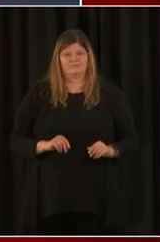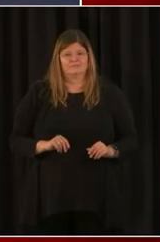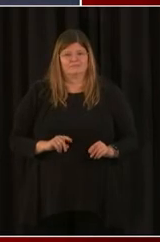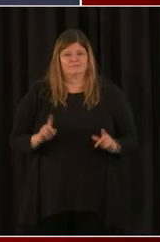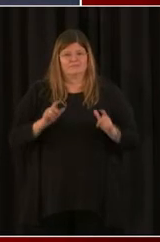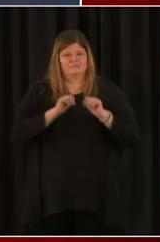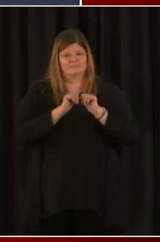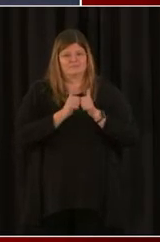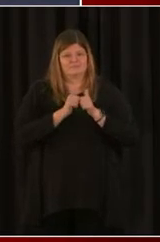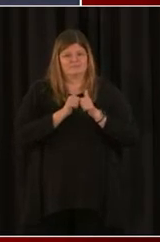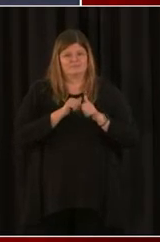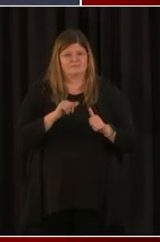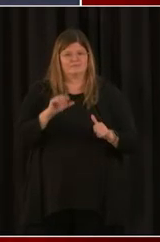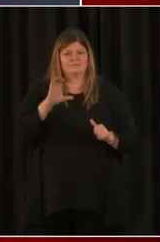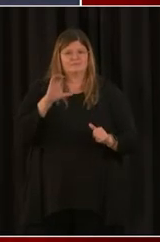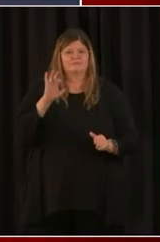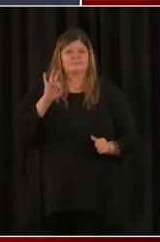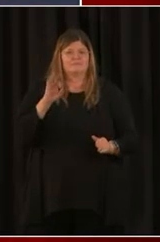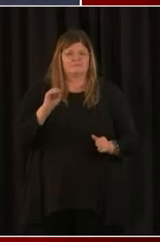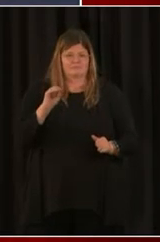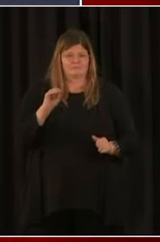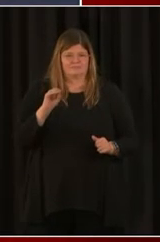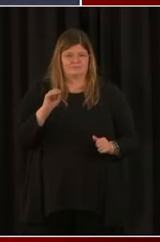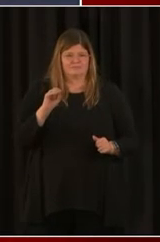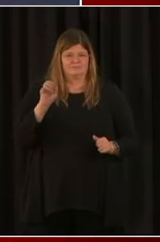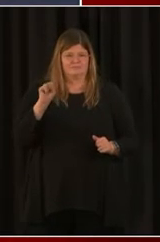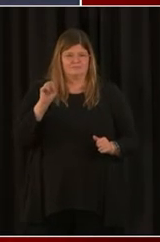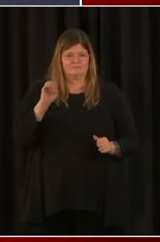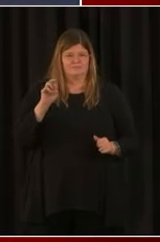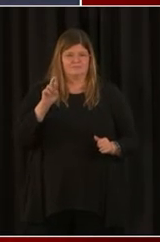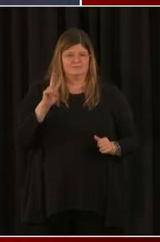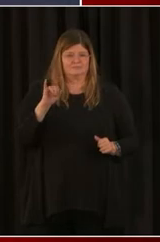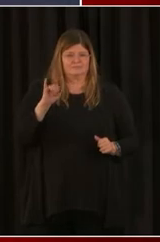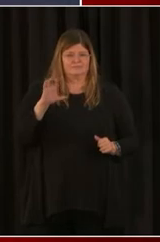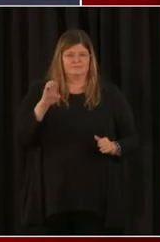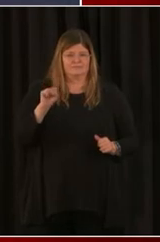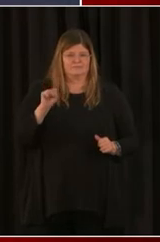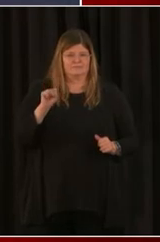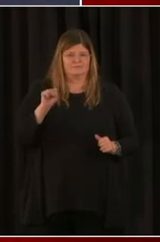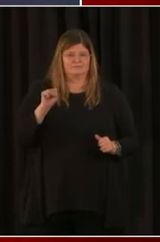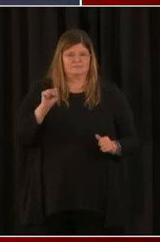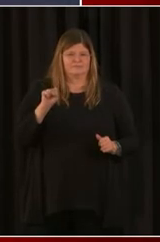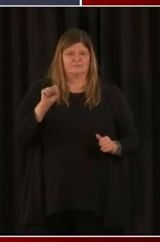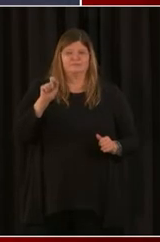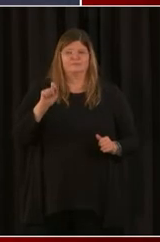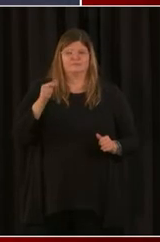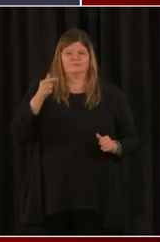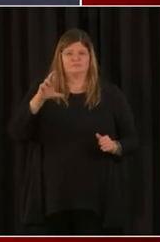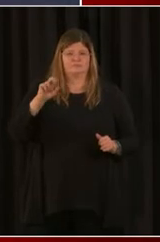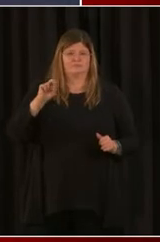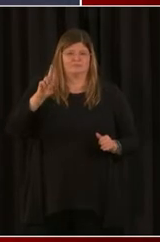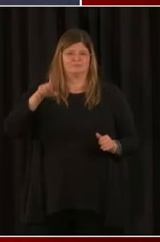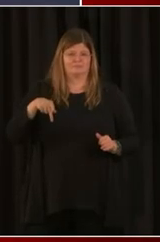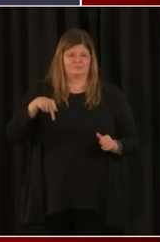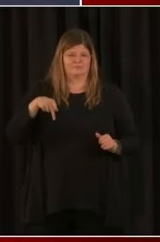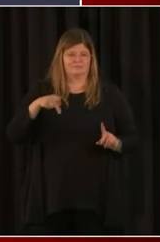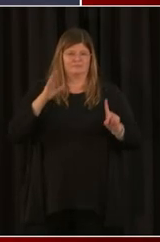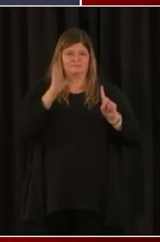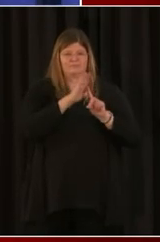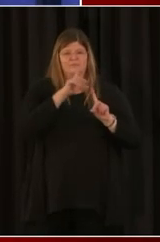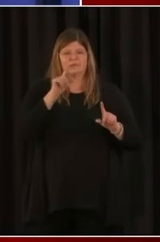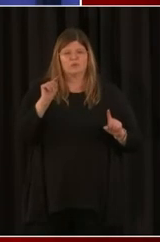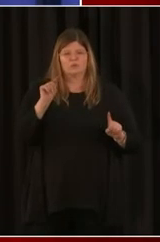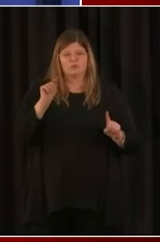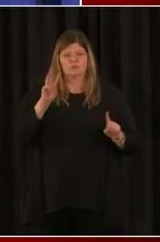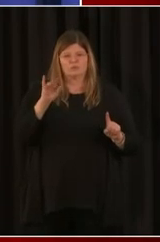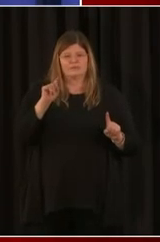CFO Services Group. So I would say look for them online. I don't have their, I think their Twitter is CFO Services,